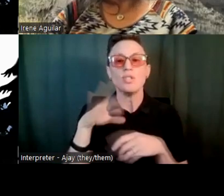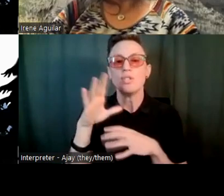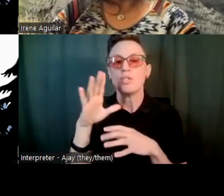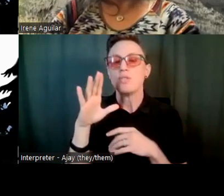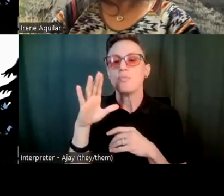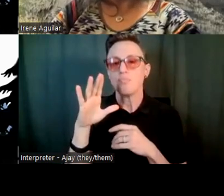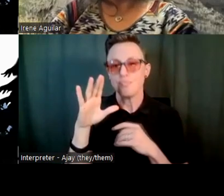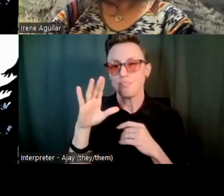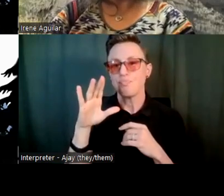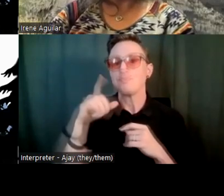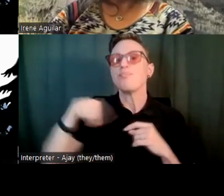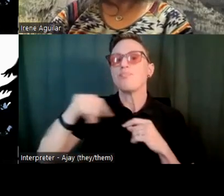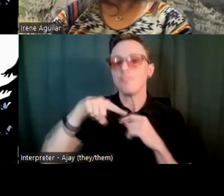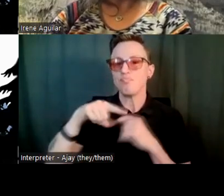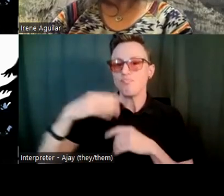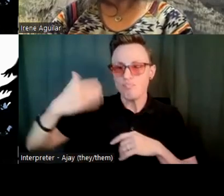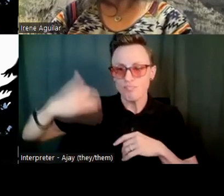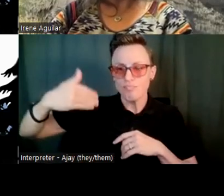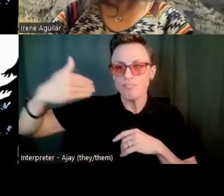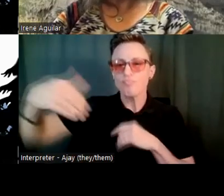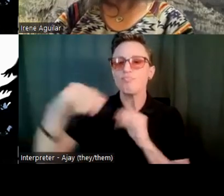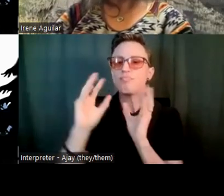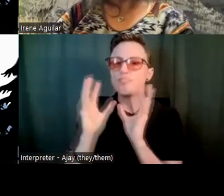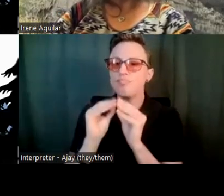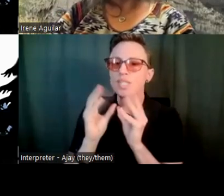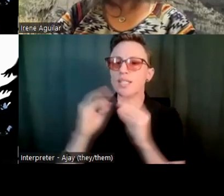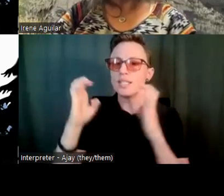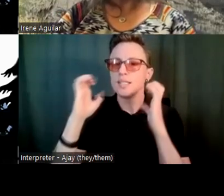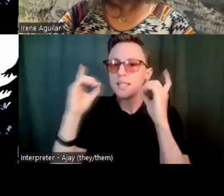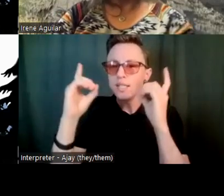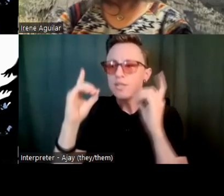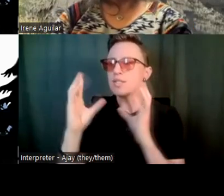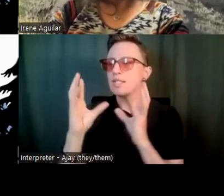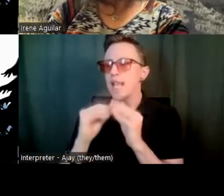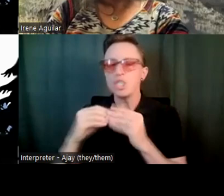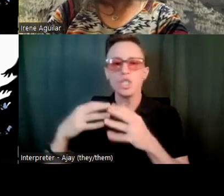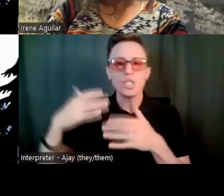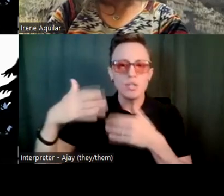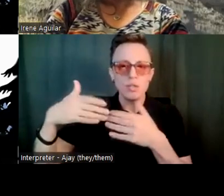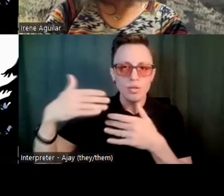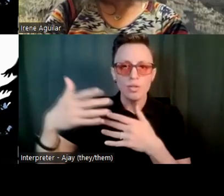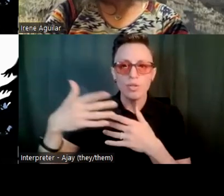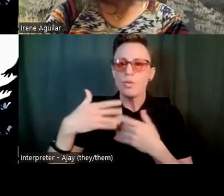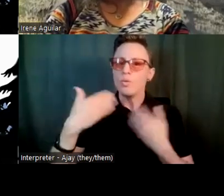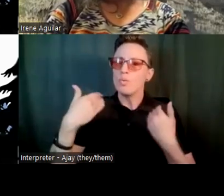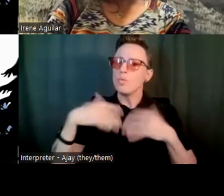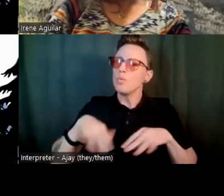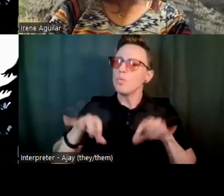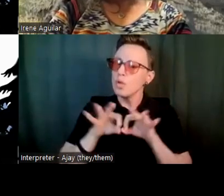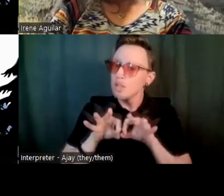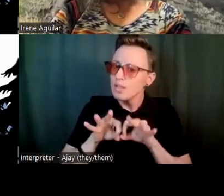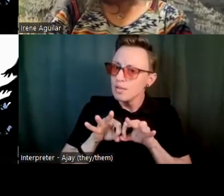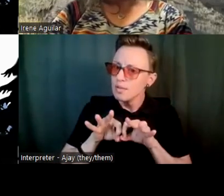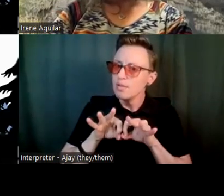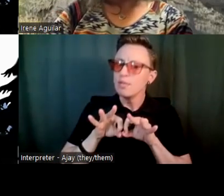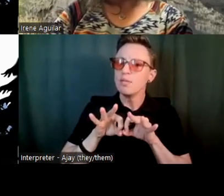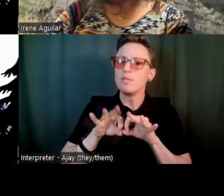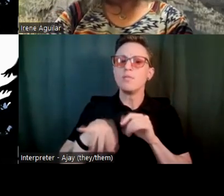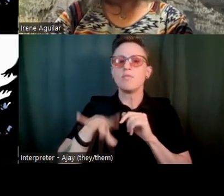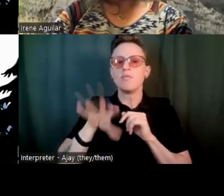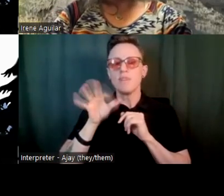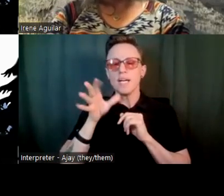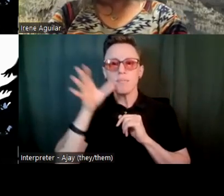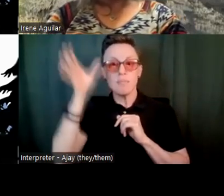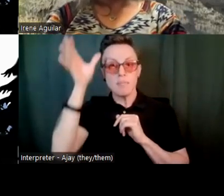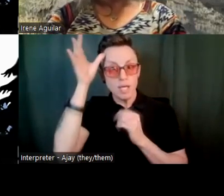and they have meetings and educational sessions and stuff. And so I do think it's worthwhile finding parent support